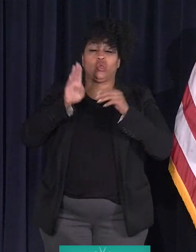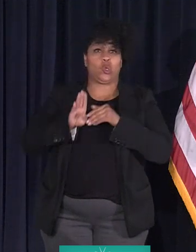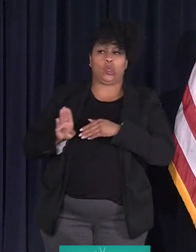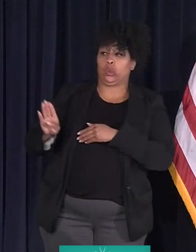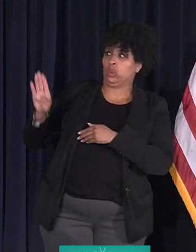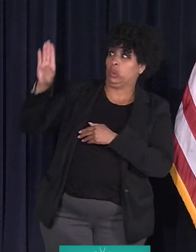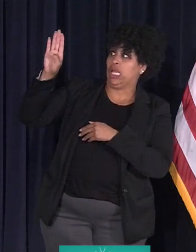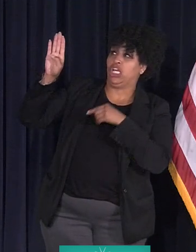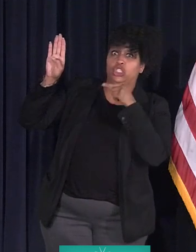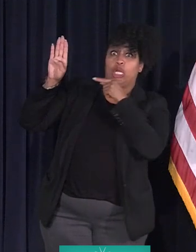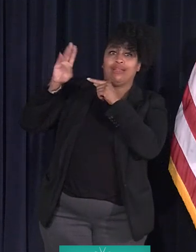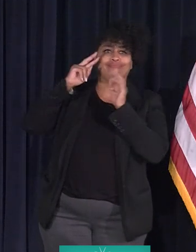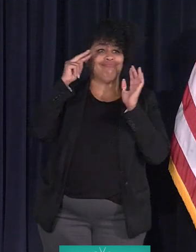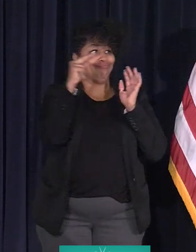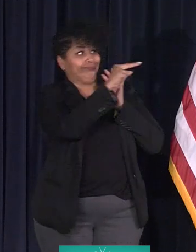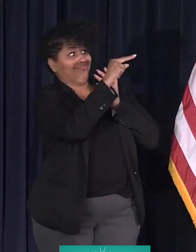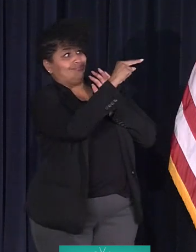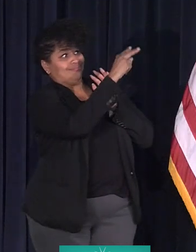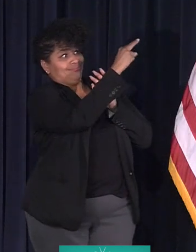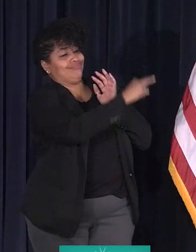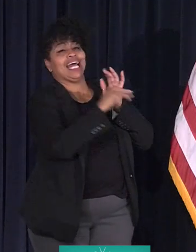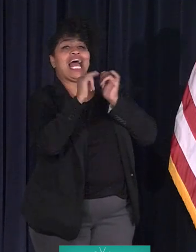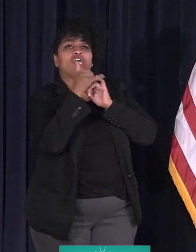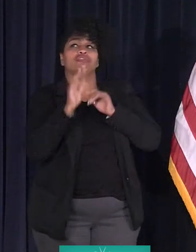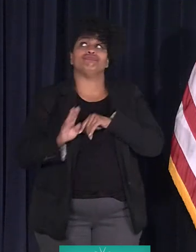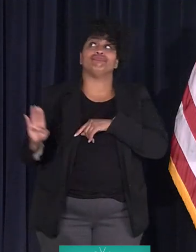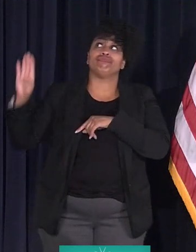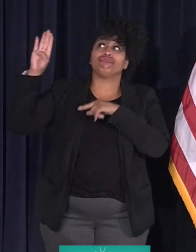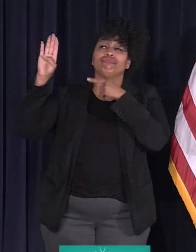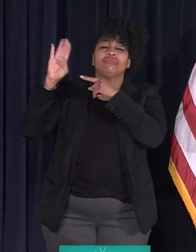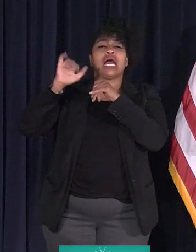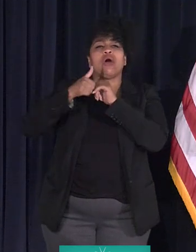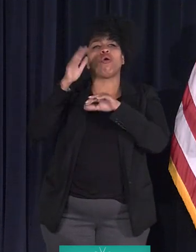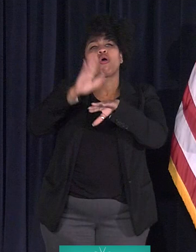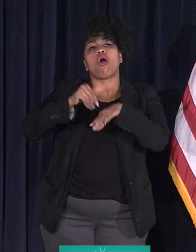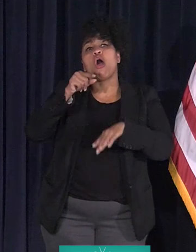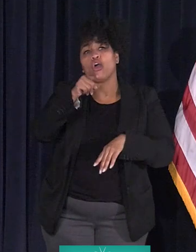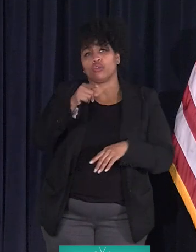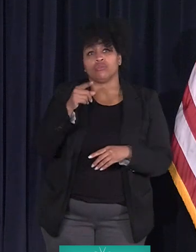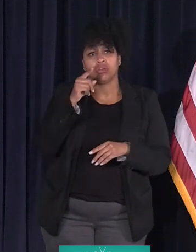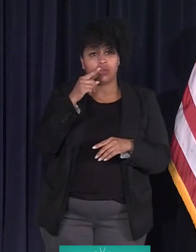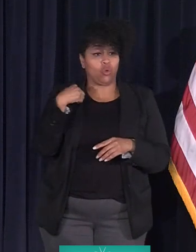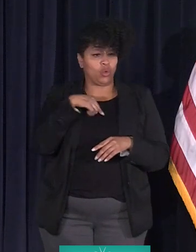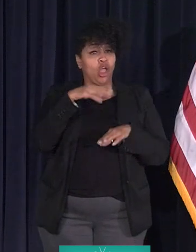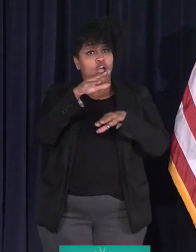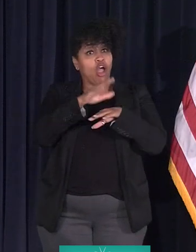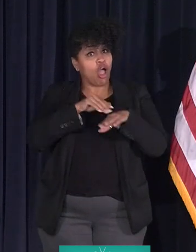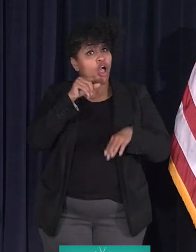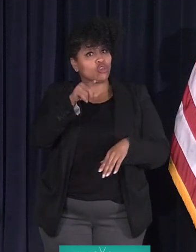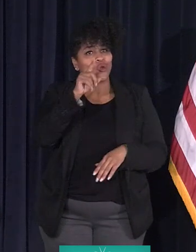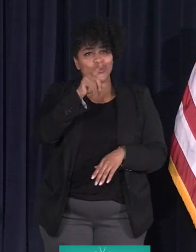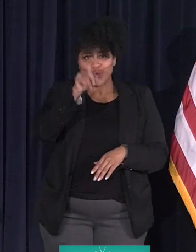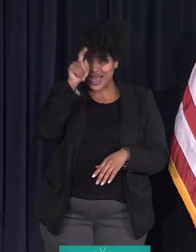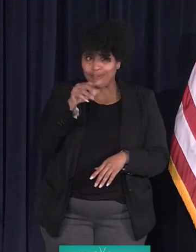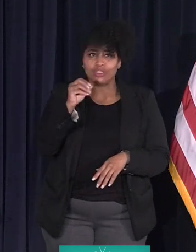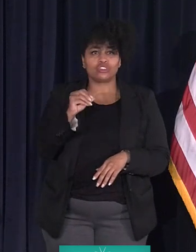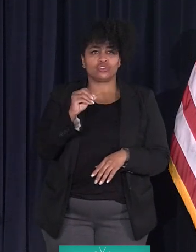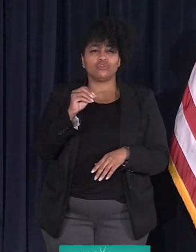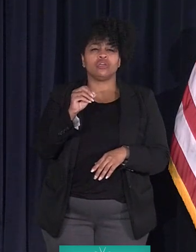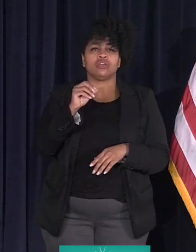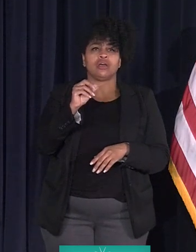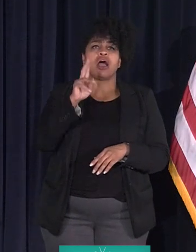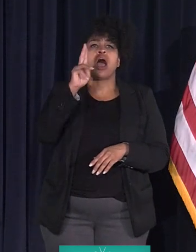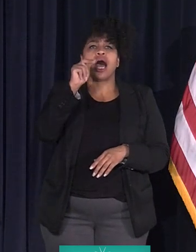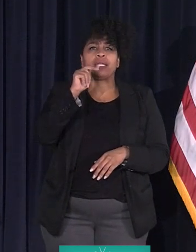the directions there. That's how you get called on. When you do get called on, you have to unmute